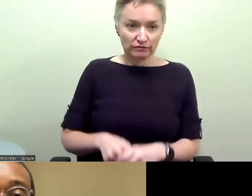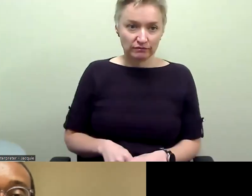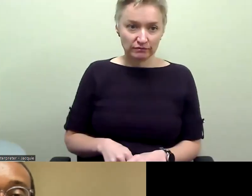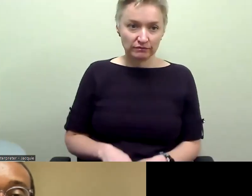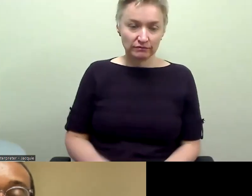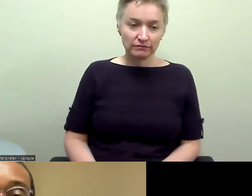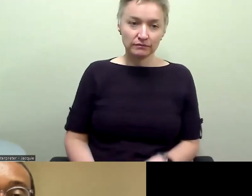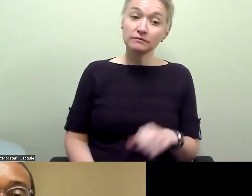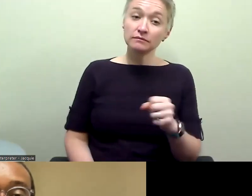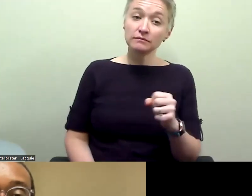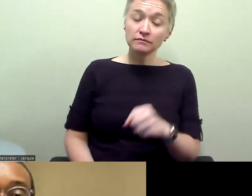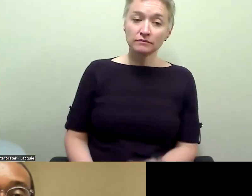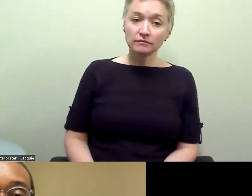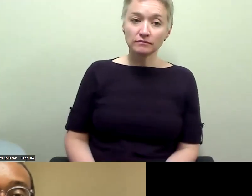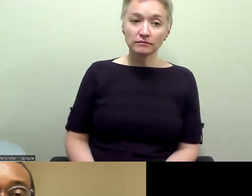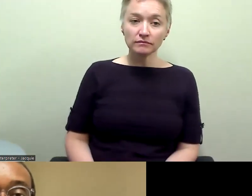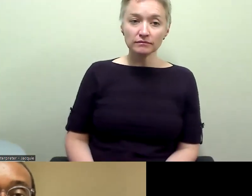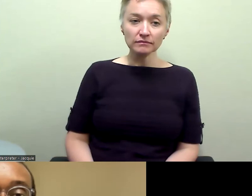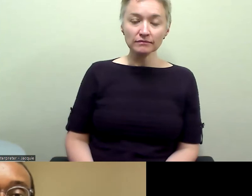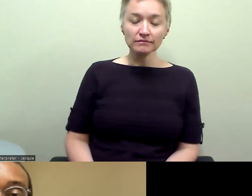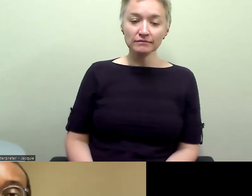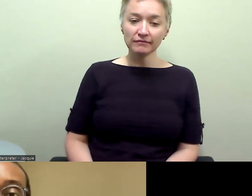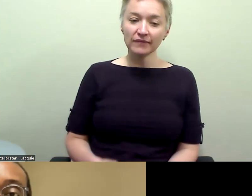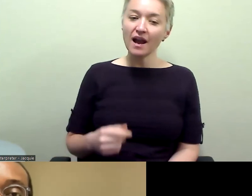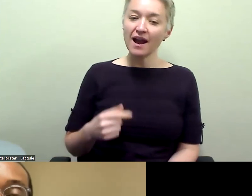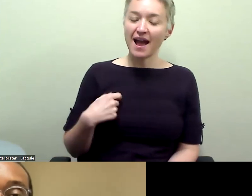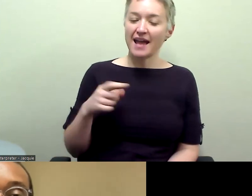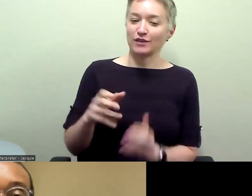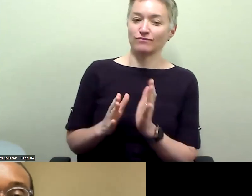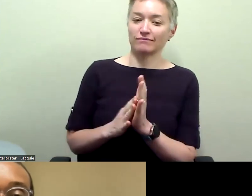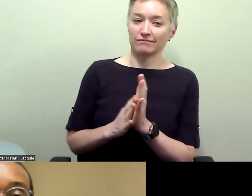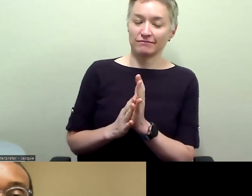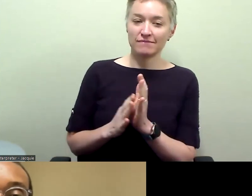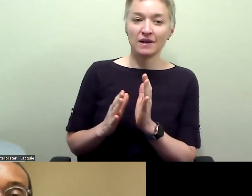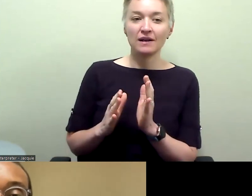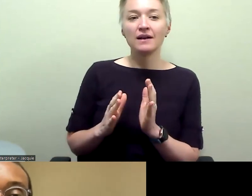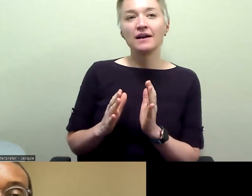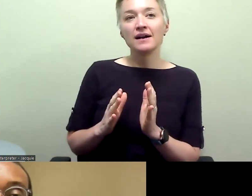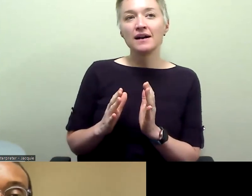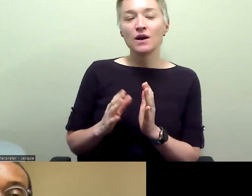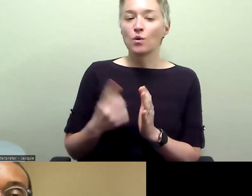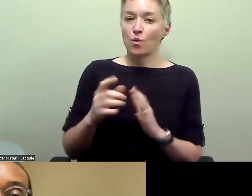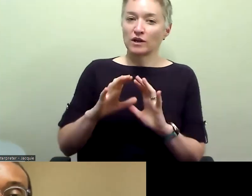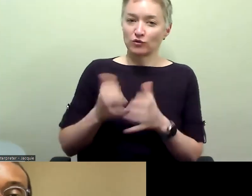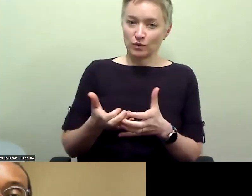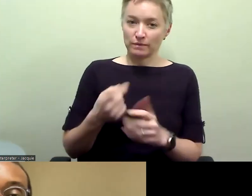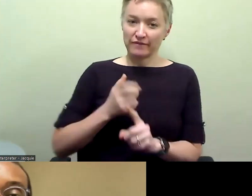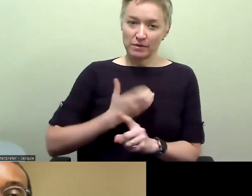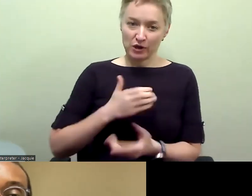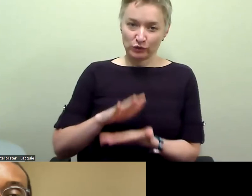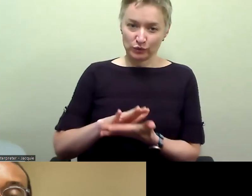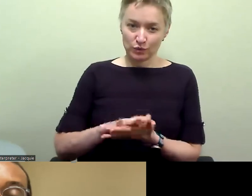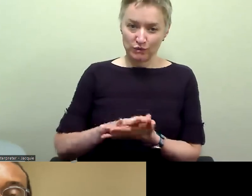Yeah, so we do. And I, and I have to give credit to, um, you know, uh, a group at our school that really